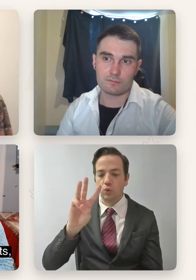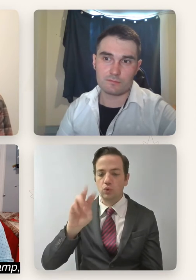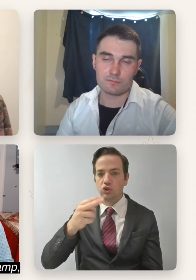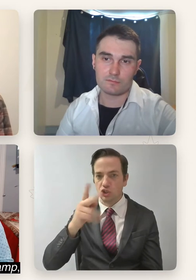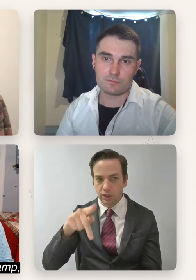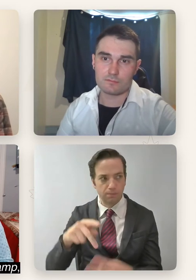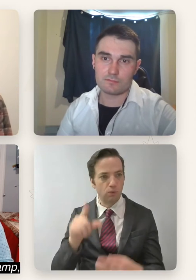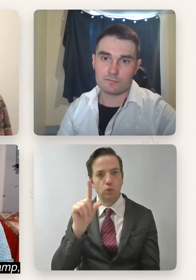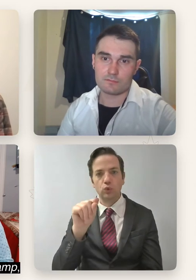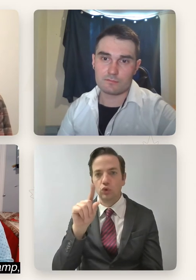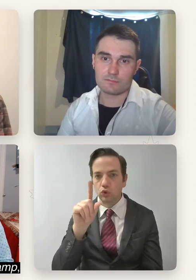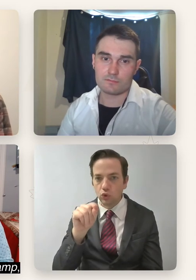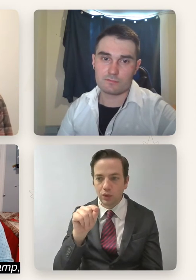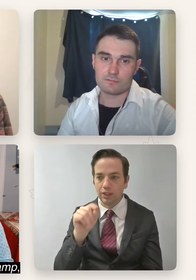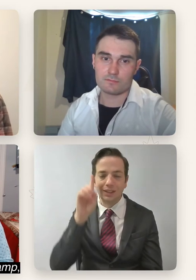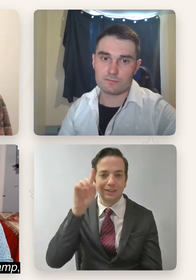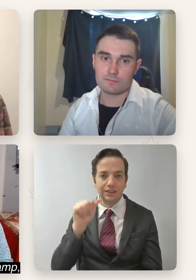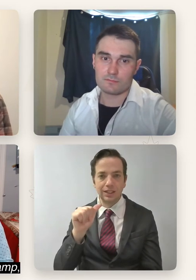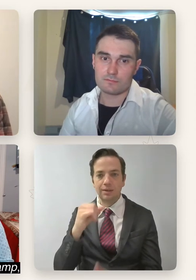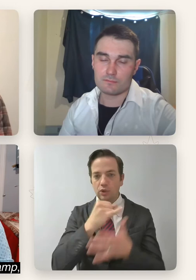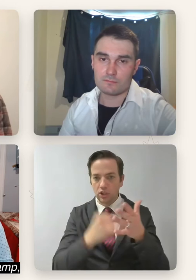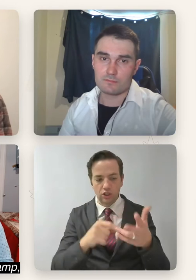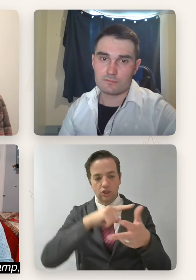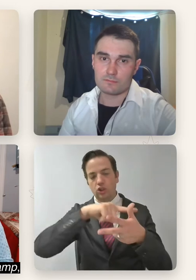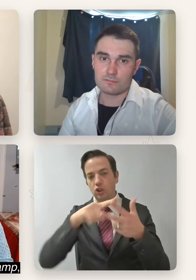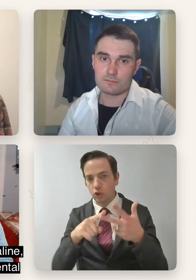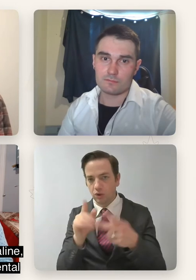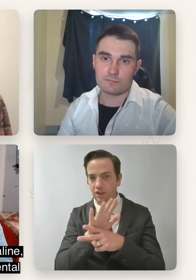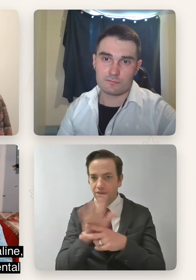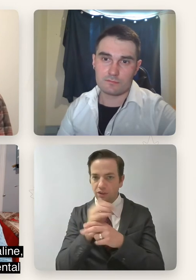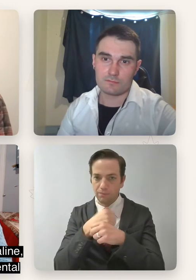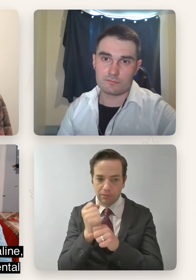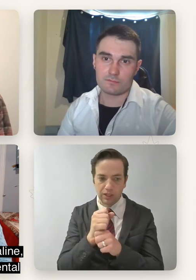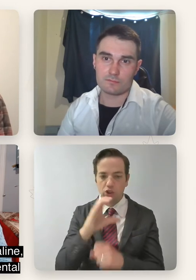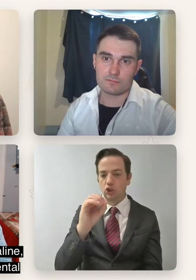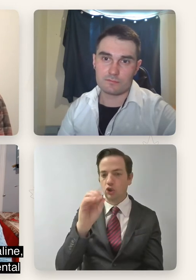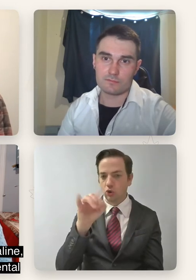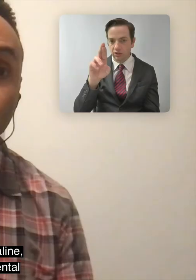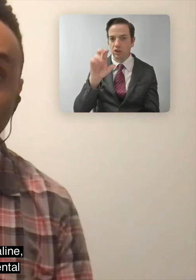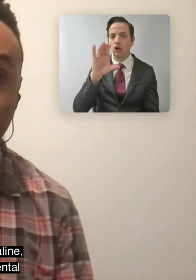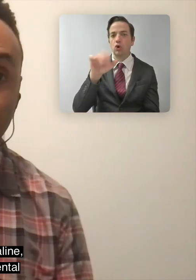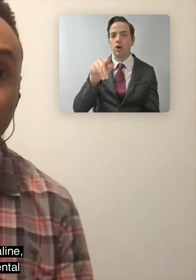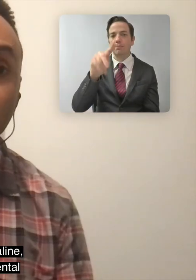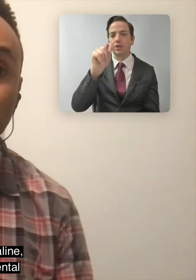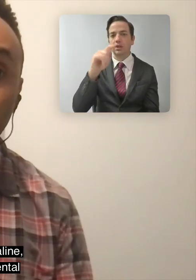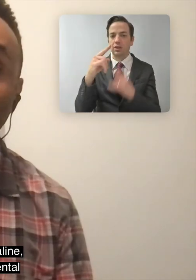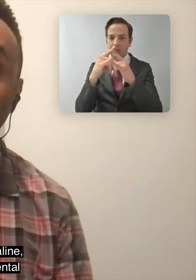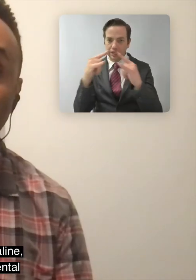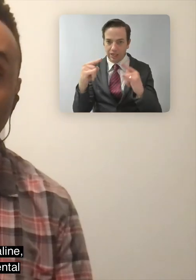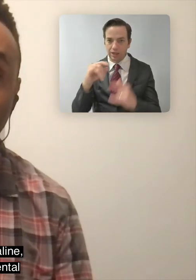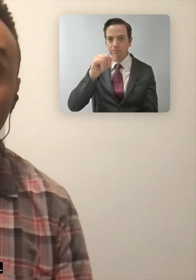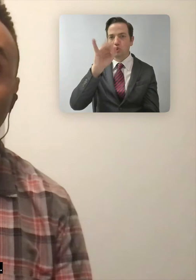which included three filmmakers, myself, the co-director of Crip Camp, Jim Lebrecht and Tourmaline who does